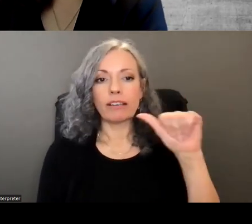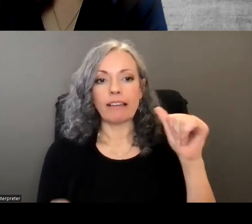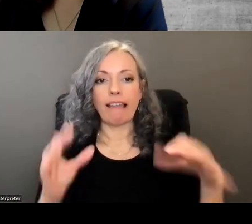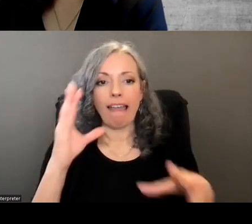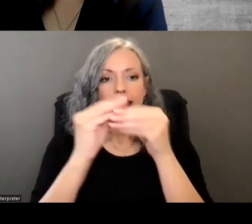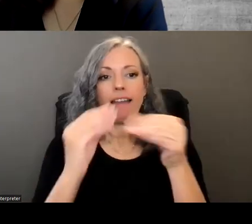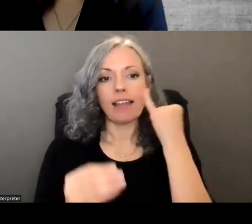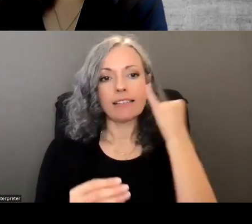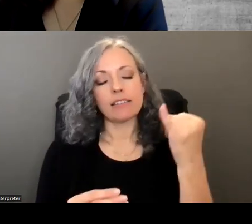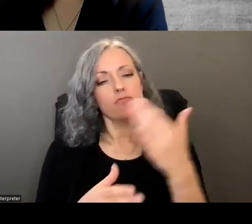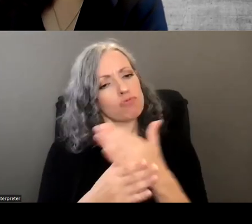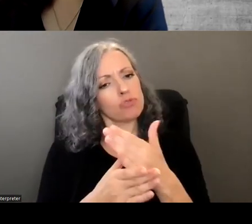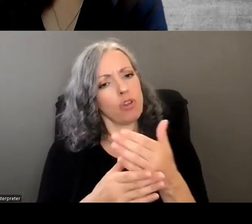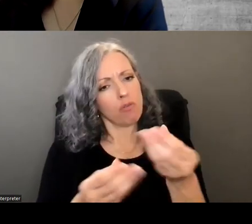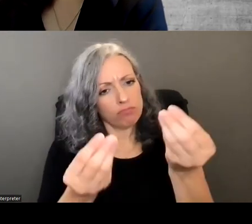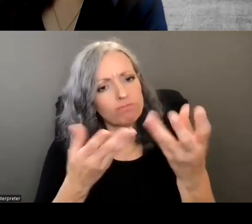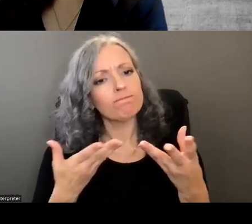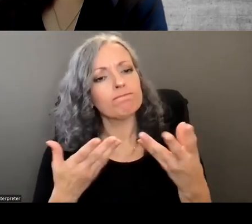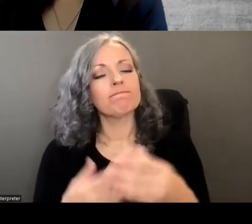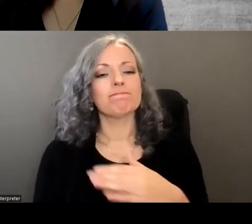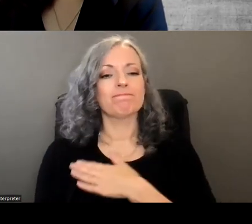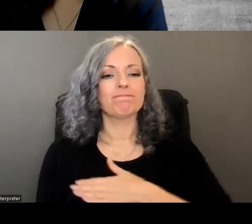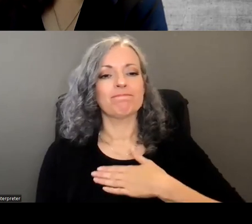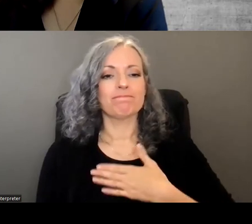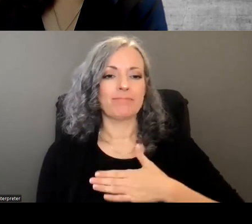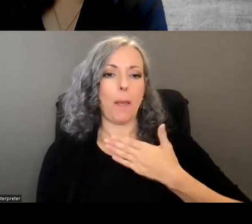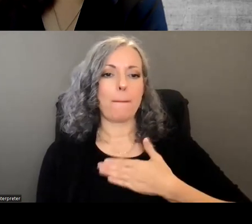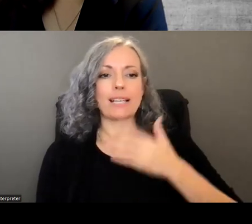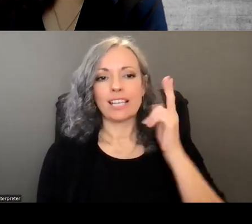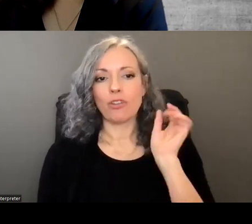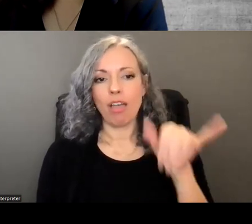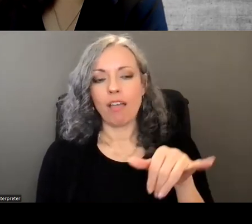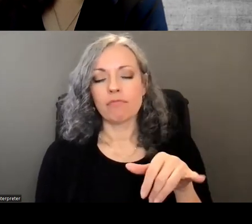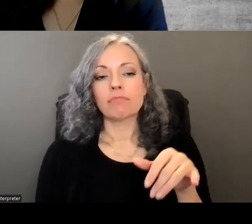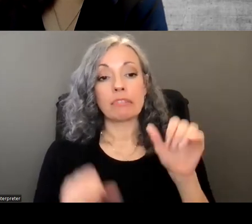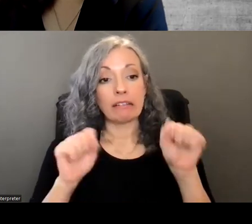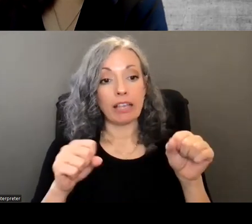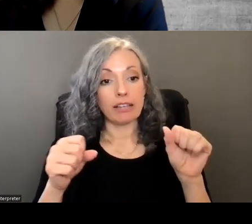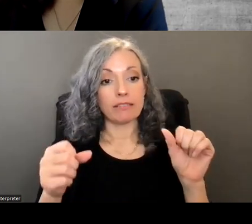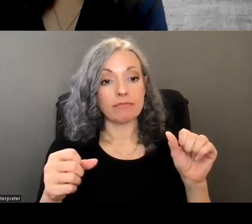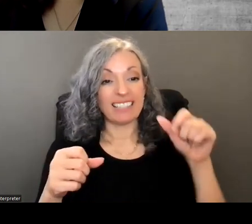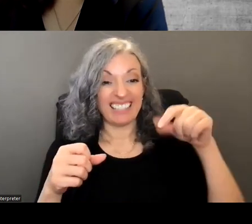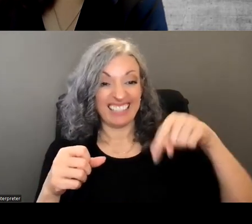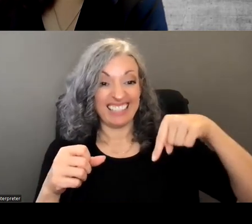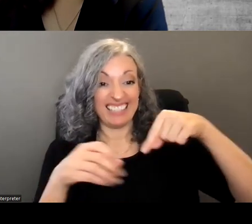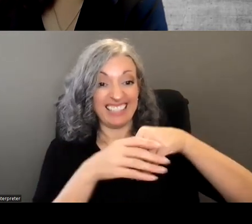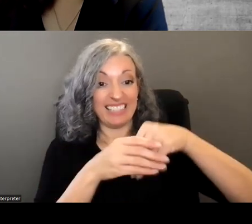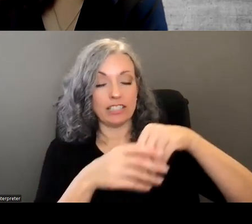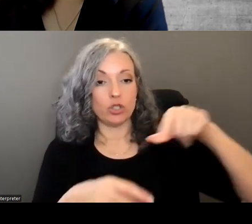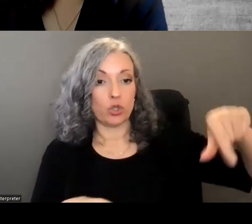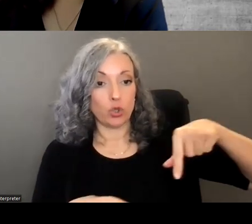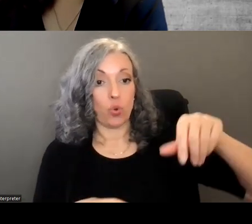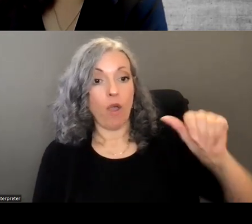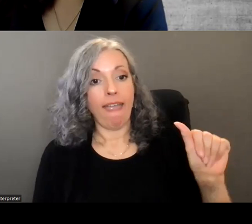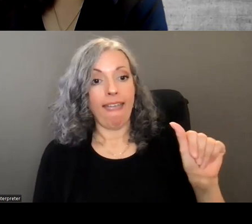be more than happy to hear those so um either drop in the q a um portion or i think that we've got